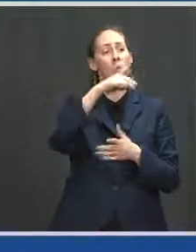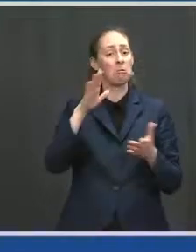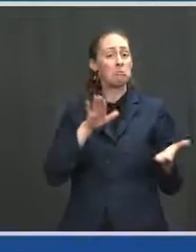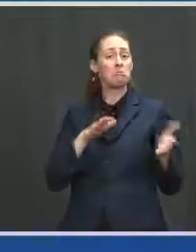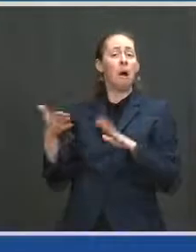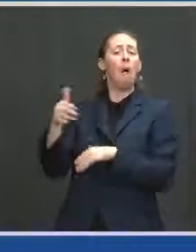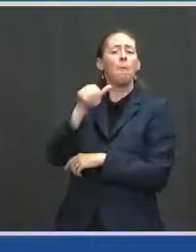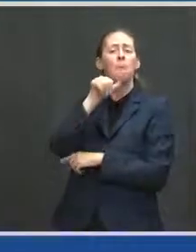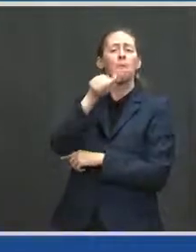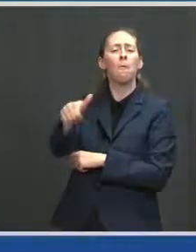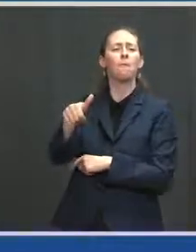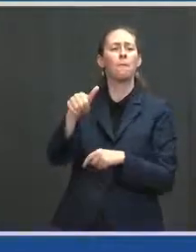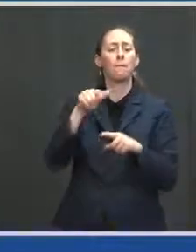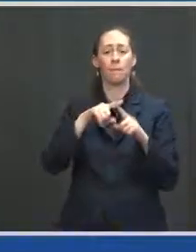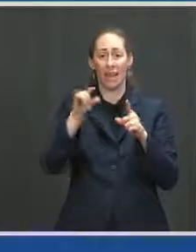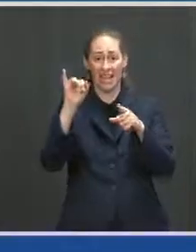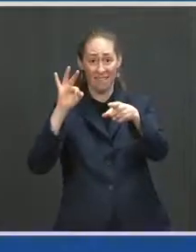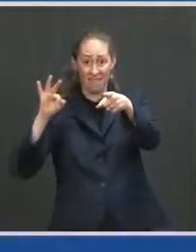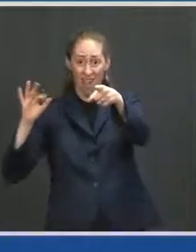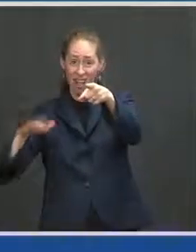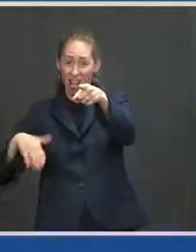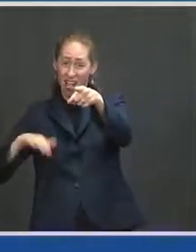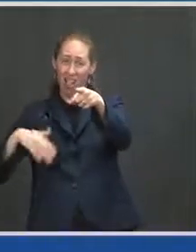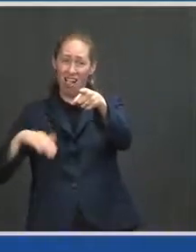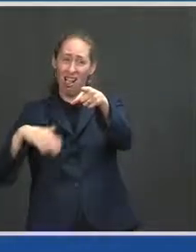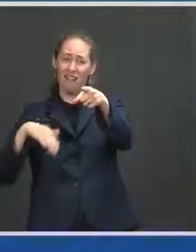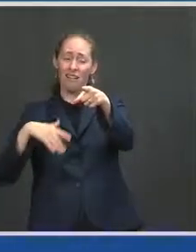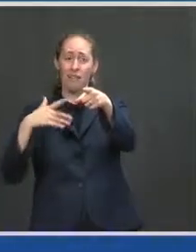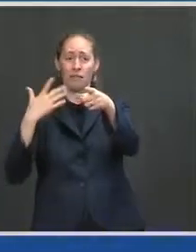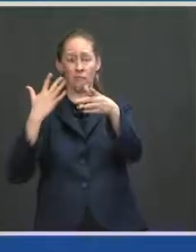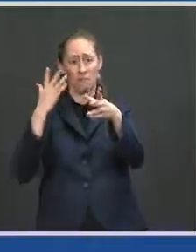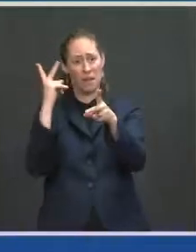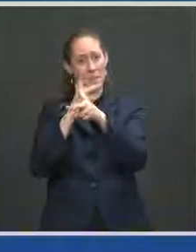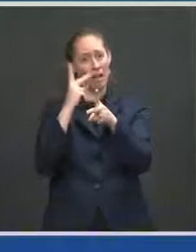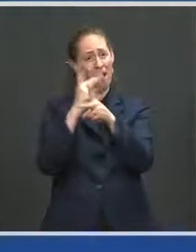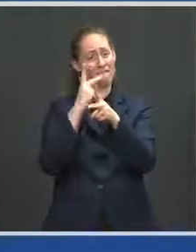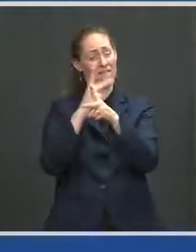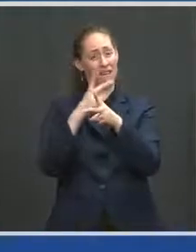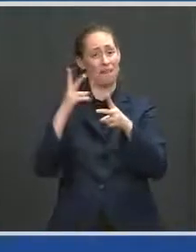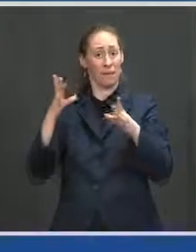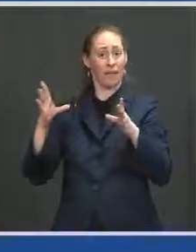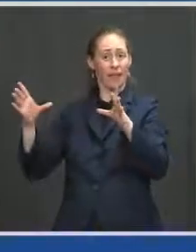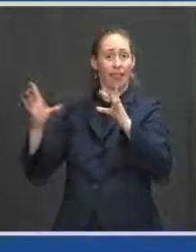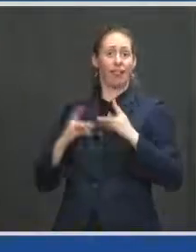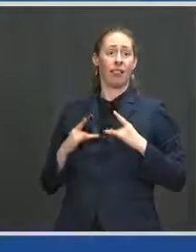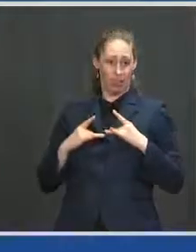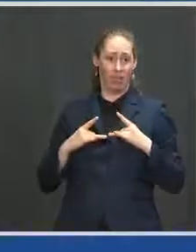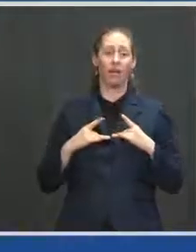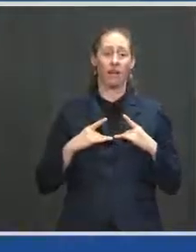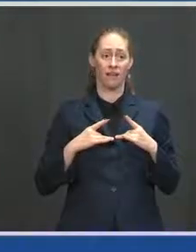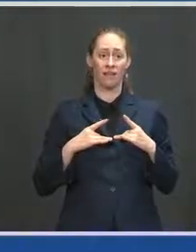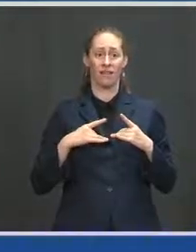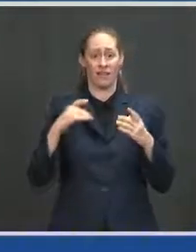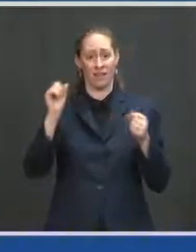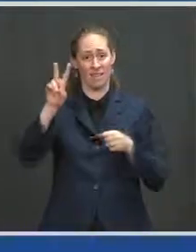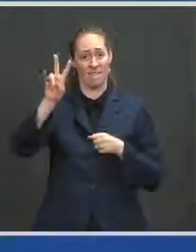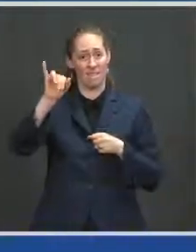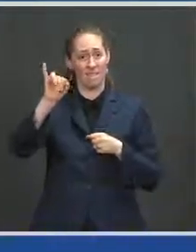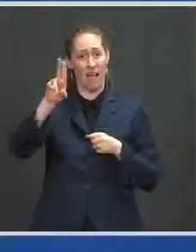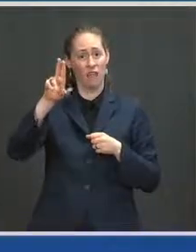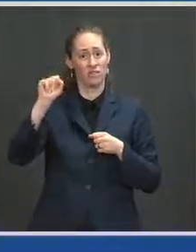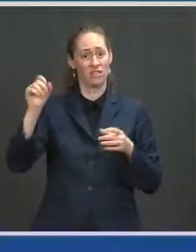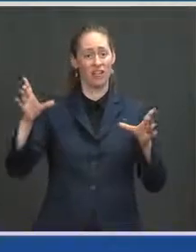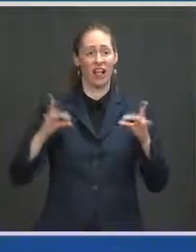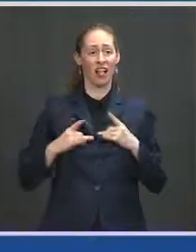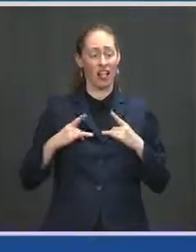vaccinated, you could get COVID sooner or later. But you could get COVID still. A substantial percentage of people with